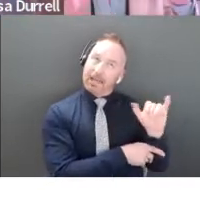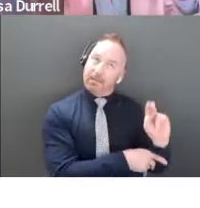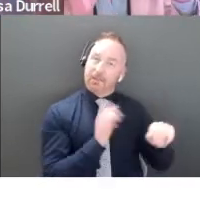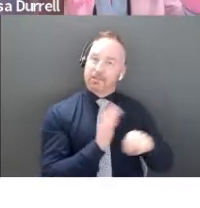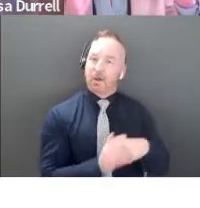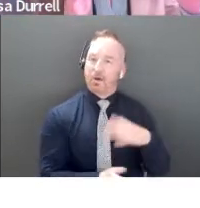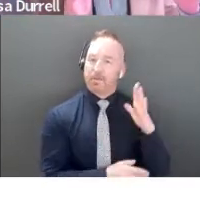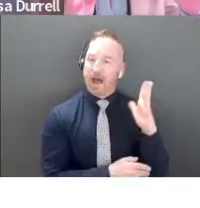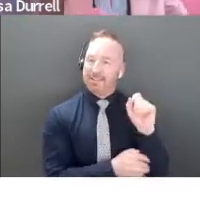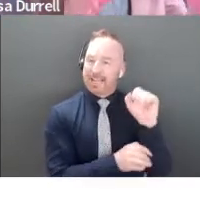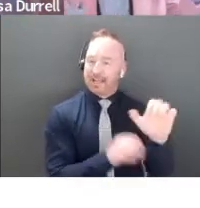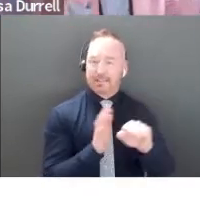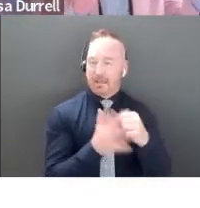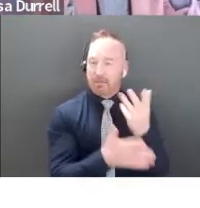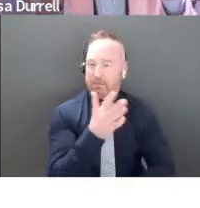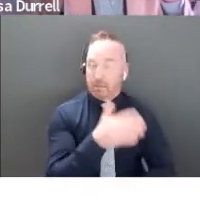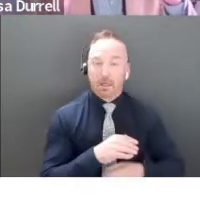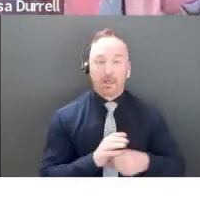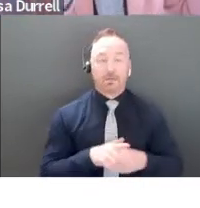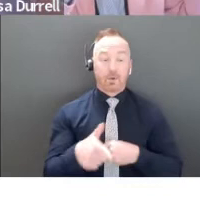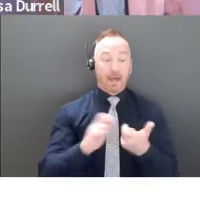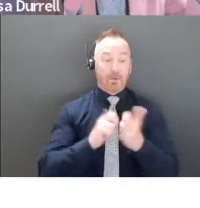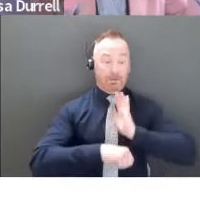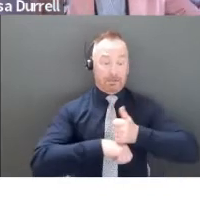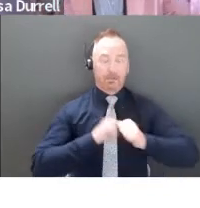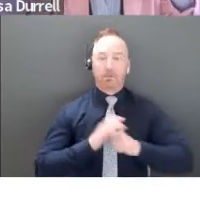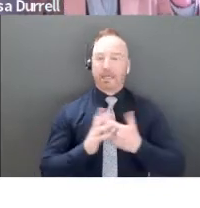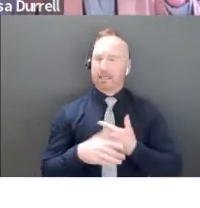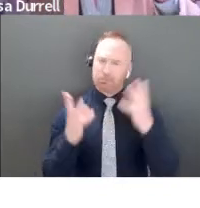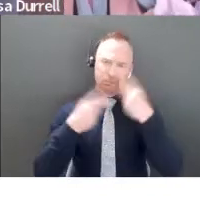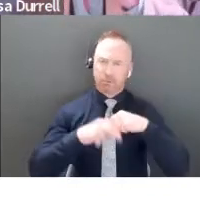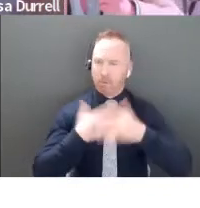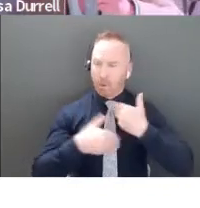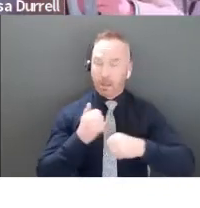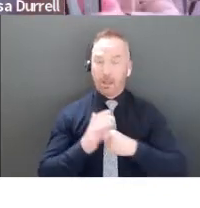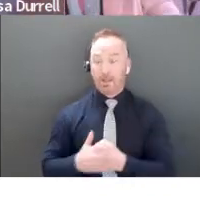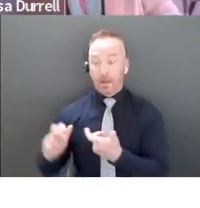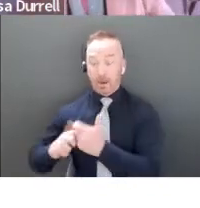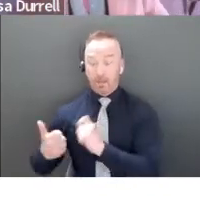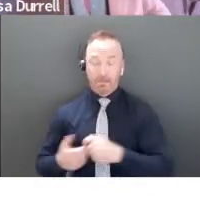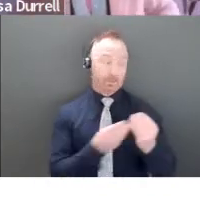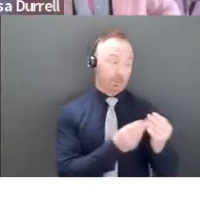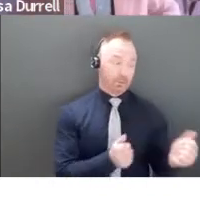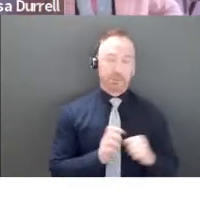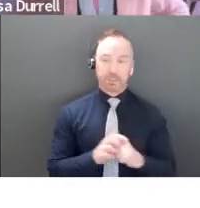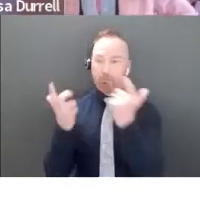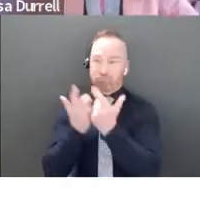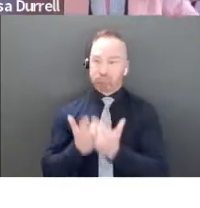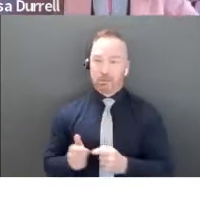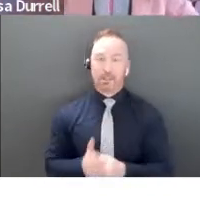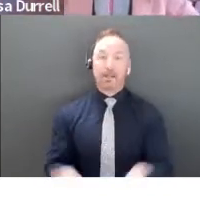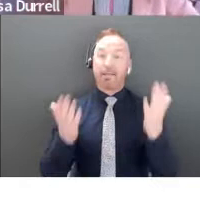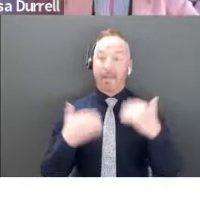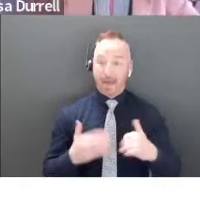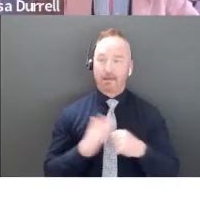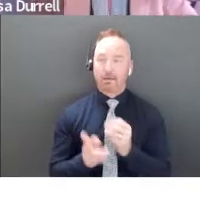So we get through the problem. We've set it up beautifully. Here's our solution to the problem. And now we want to go into what our